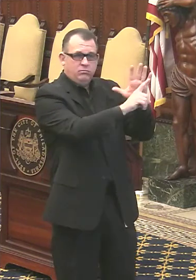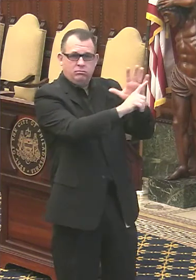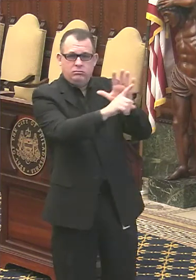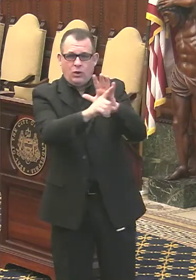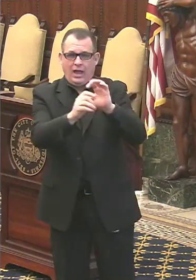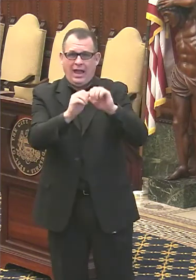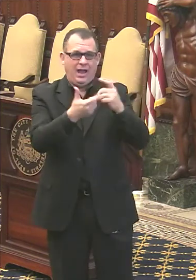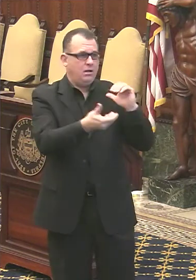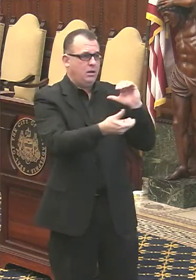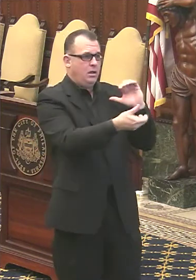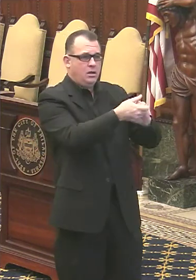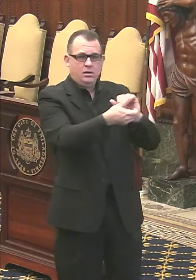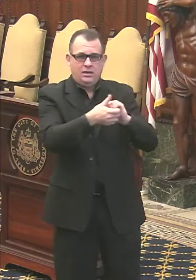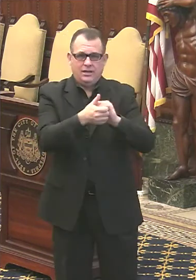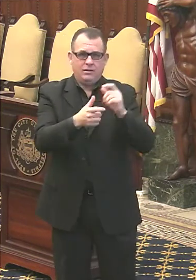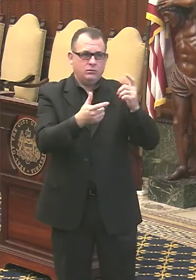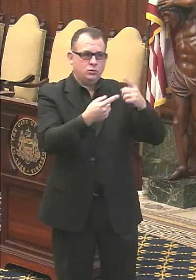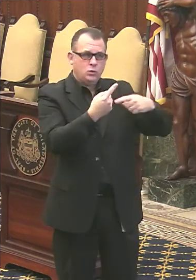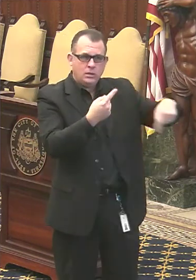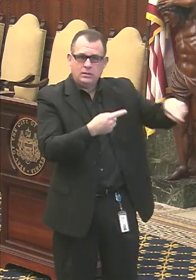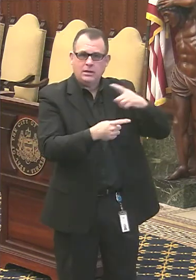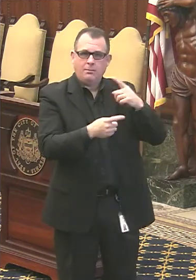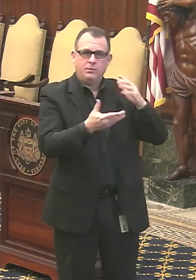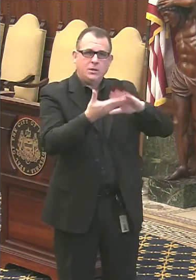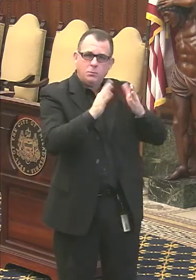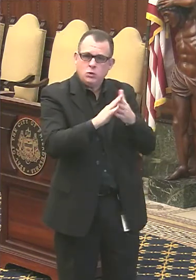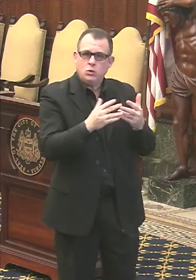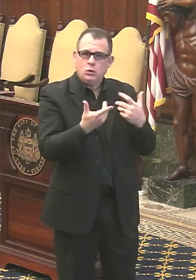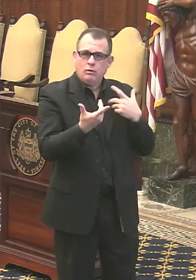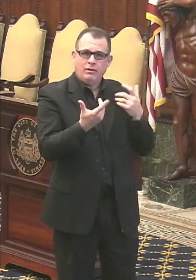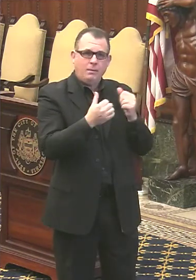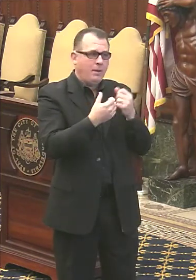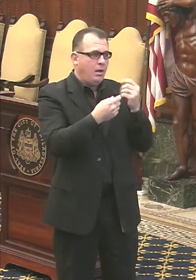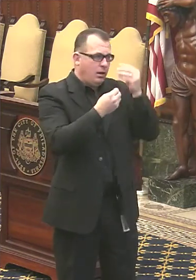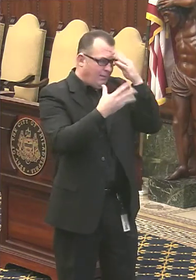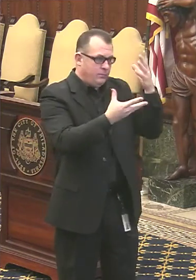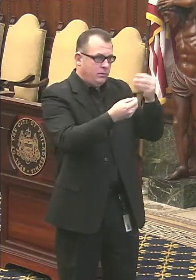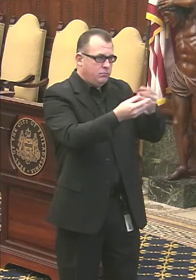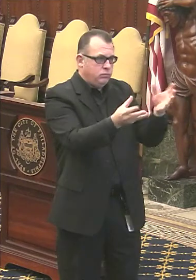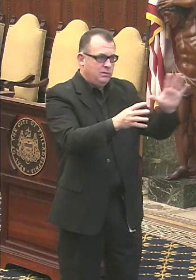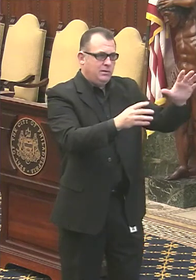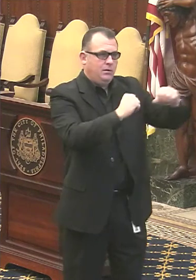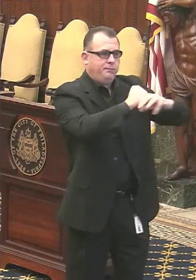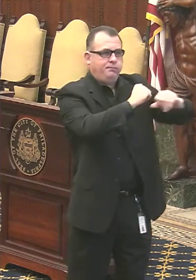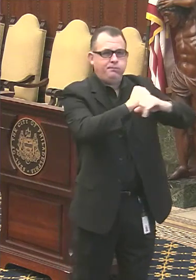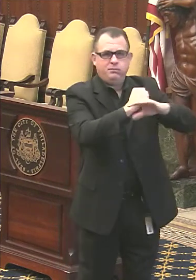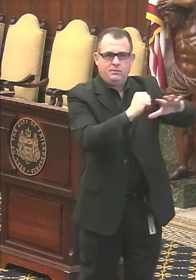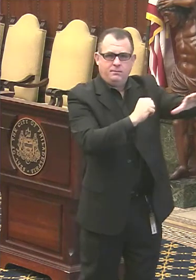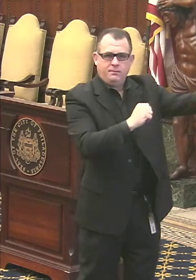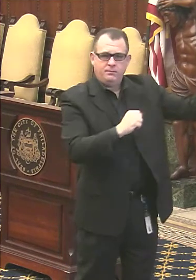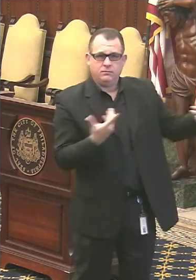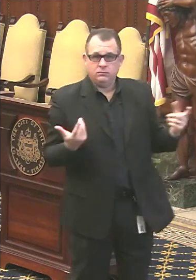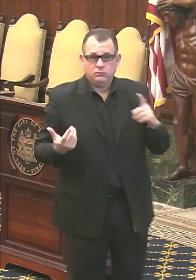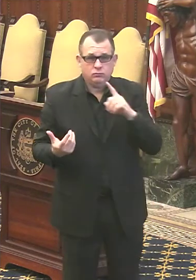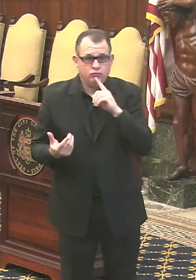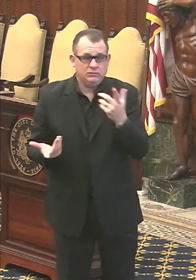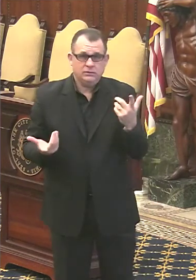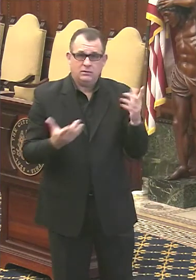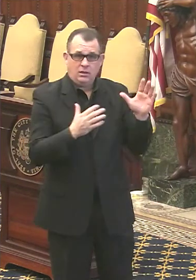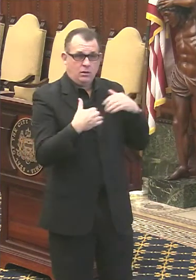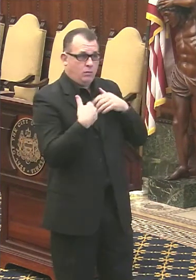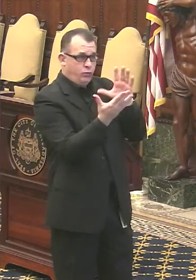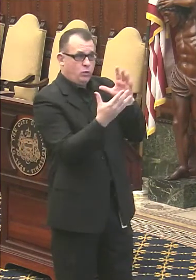with new organizations that represent a community for them to get the messages and also get the messages out to individuals through these channels. We'll continue to do both.